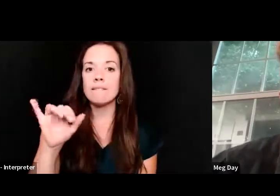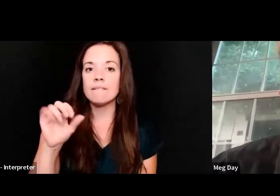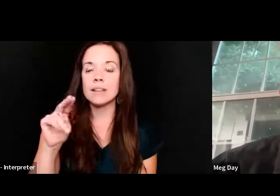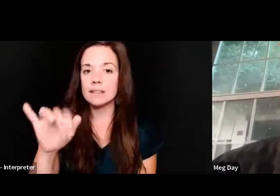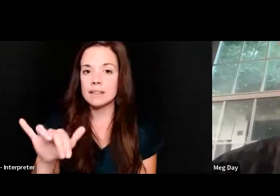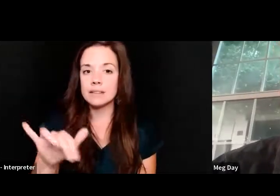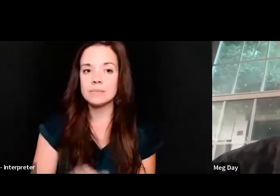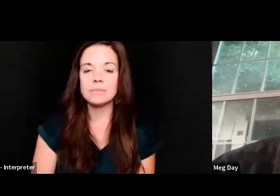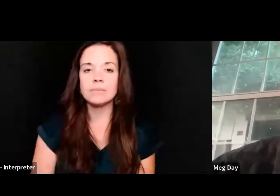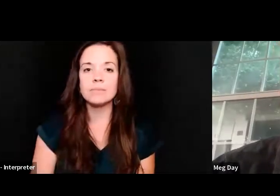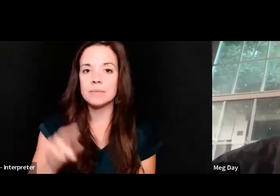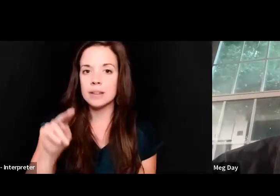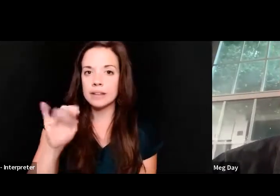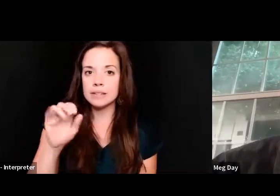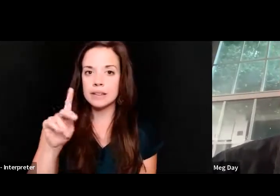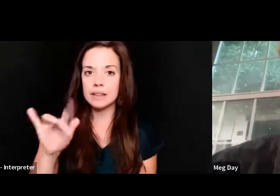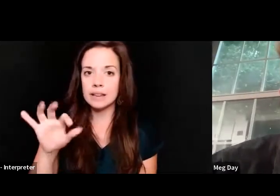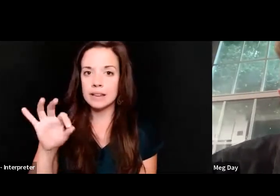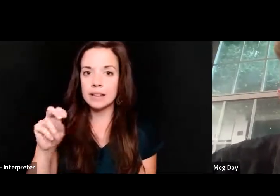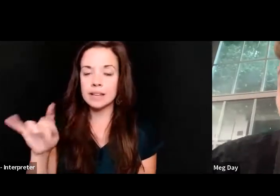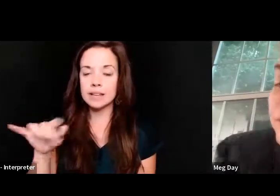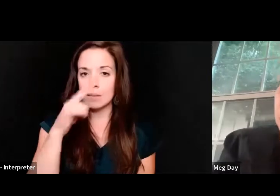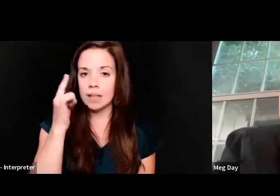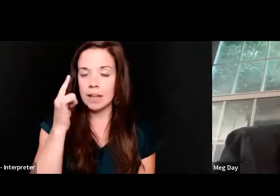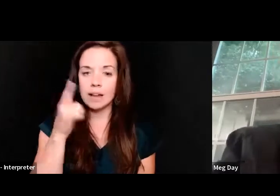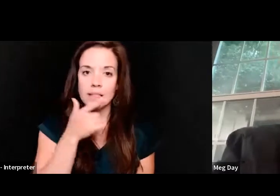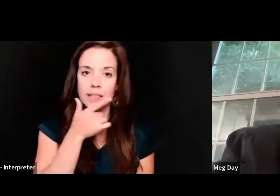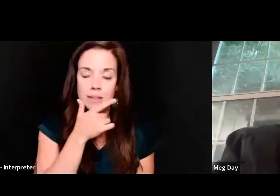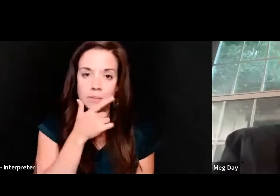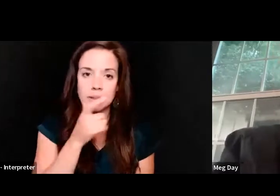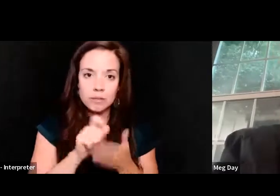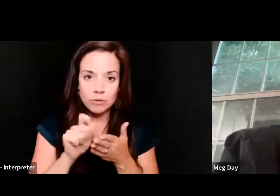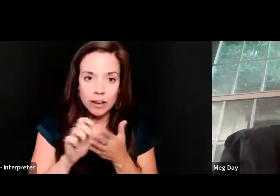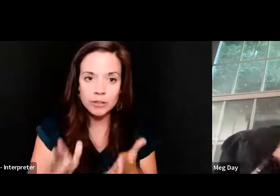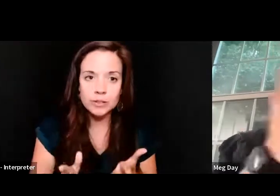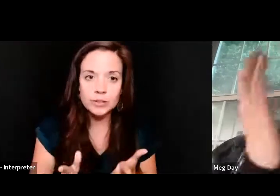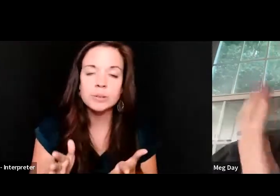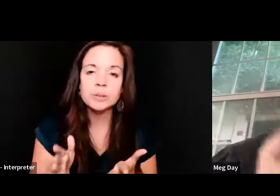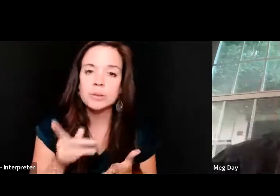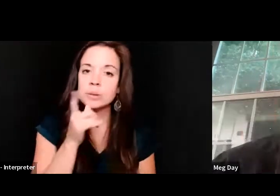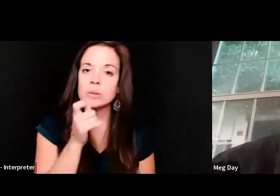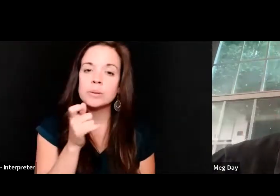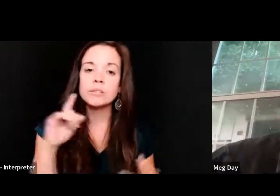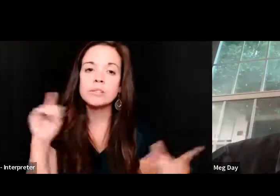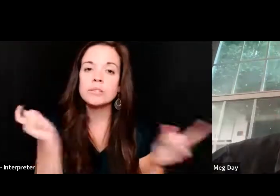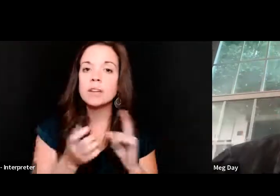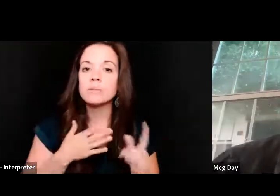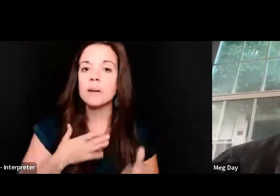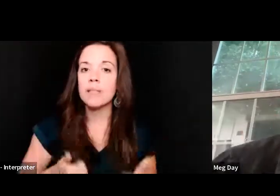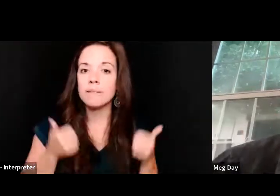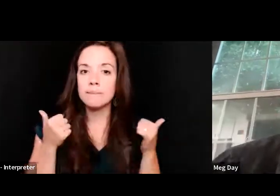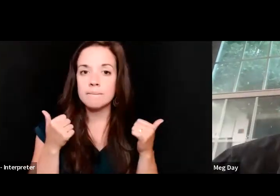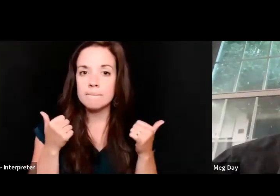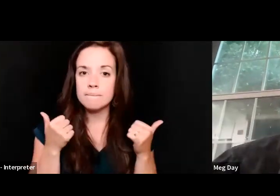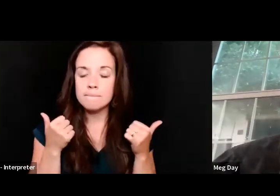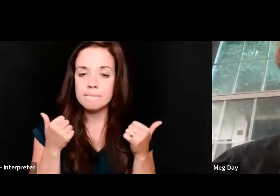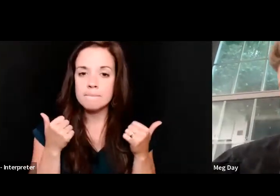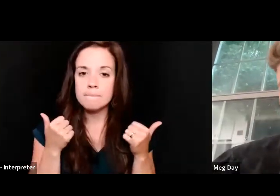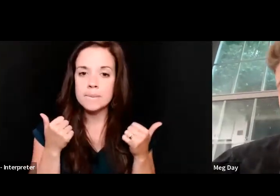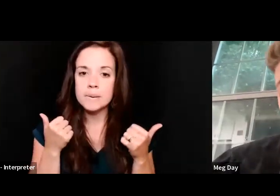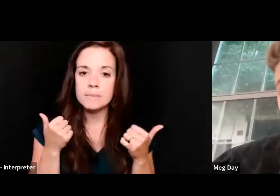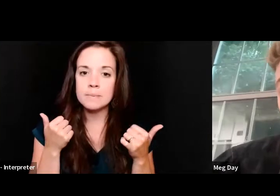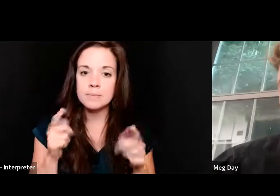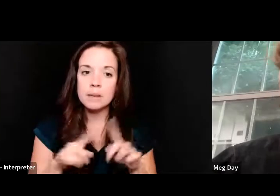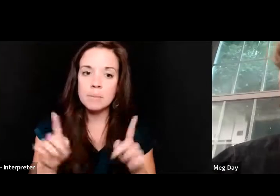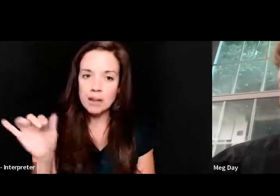Nicky Finney is a writer, a black writer, black lesbian writer who changed my life. But